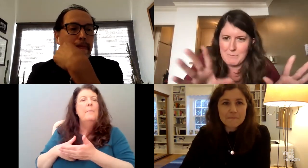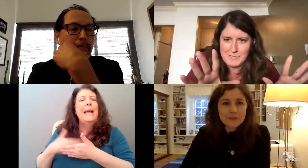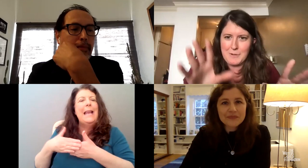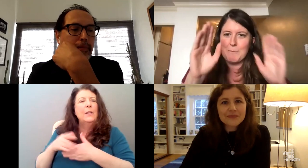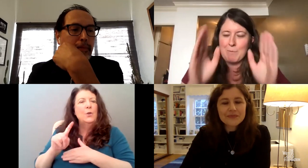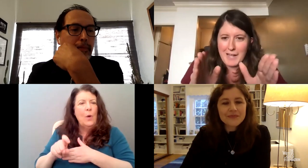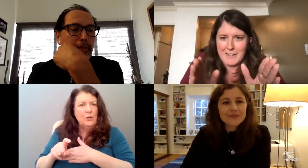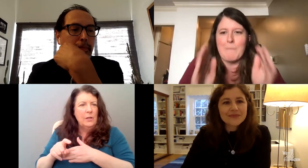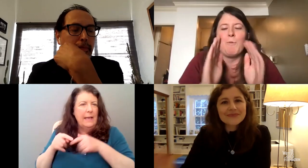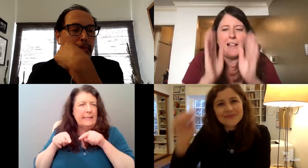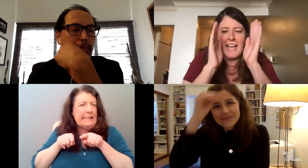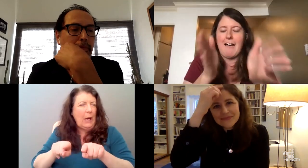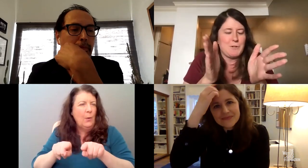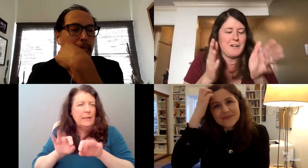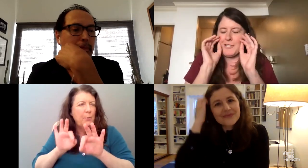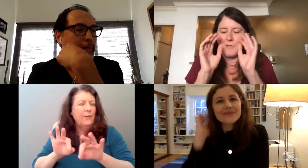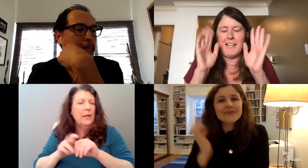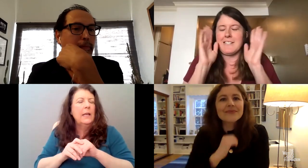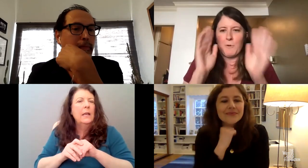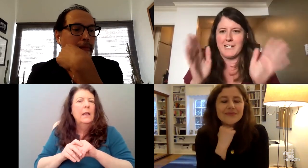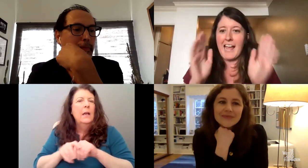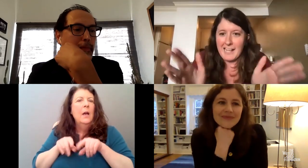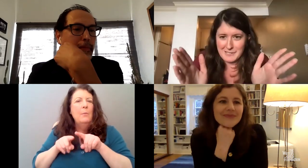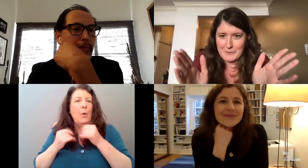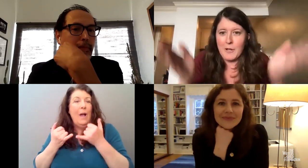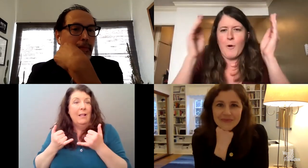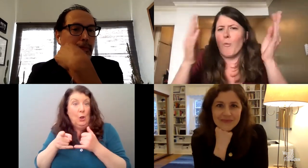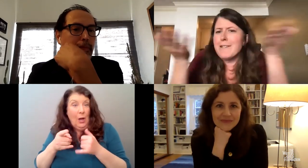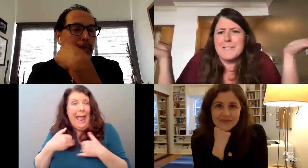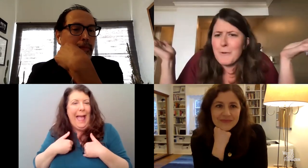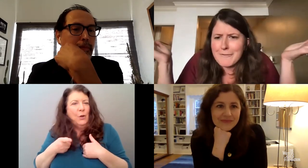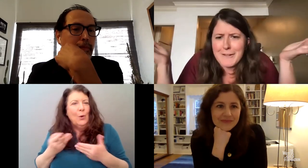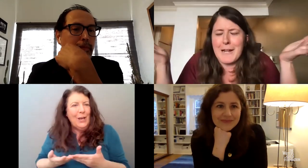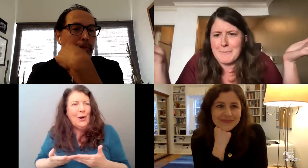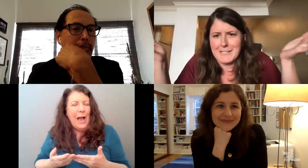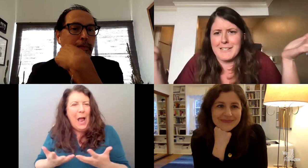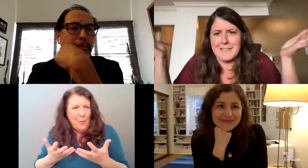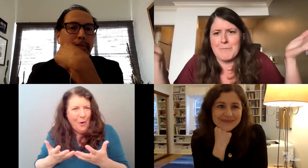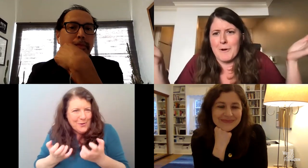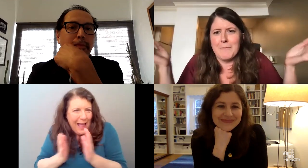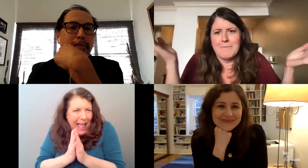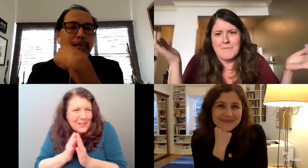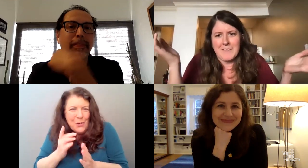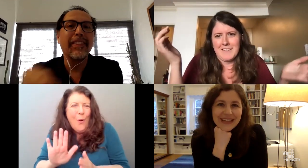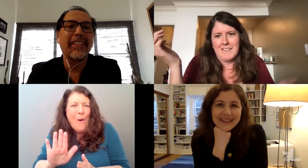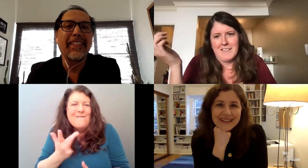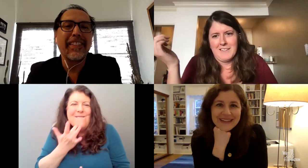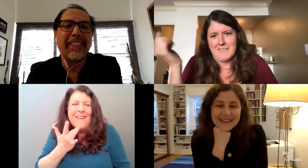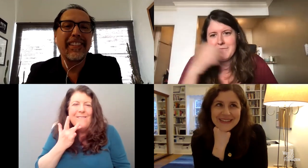up with this episode, but while I have you here, I just realized I wanted to ask you, what is your favorite Emily Dickinson poem?